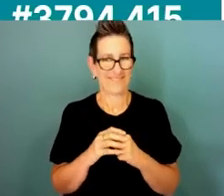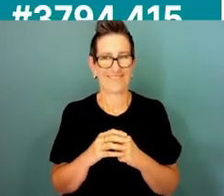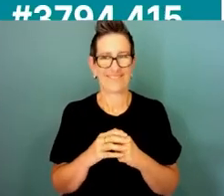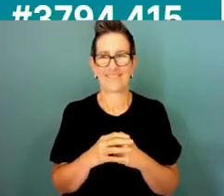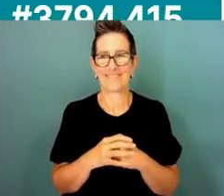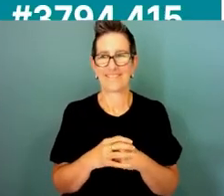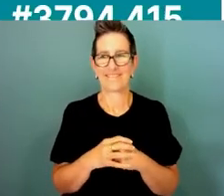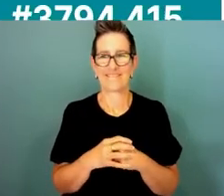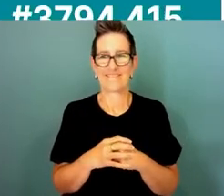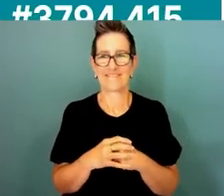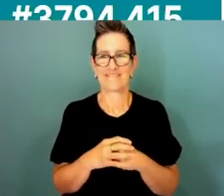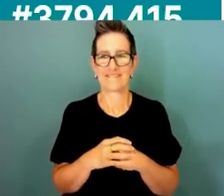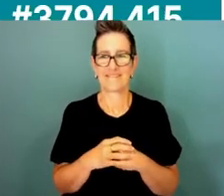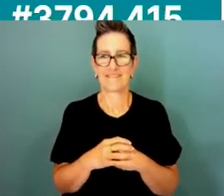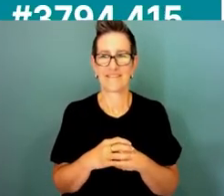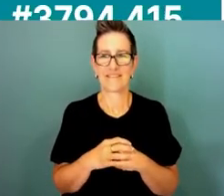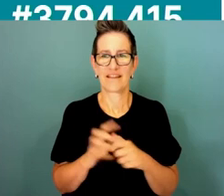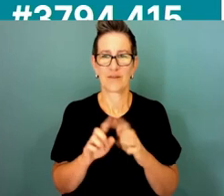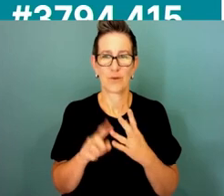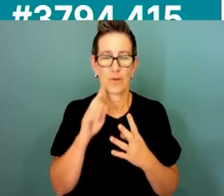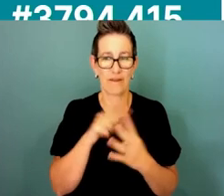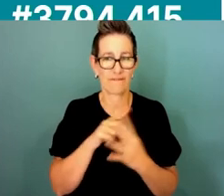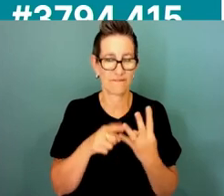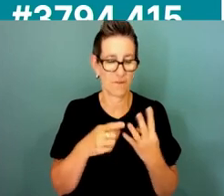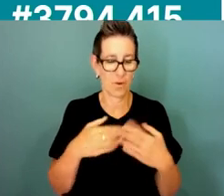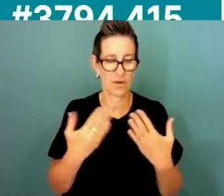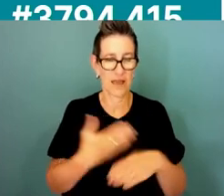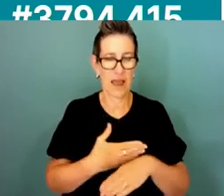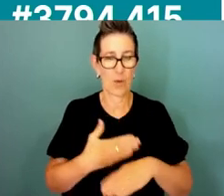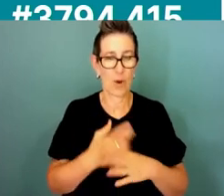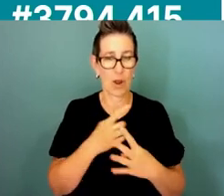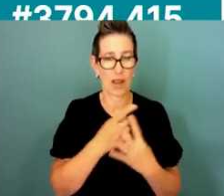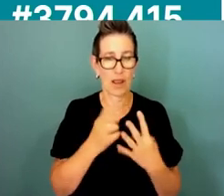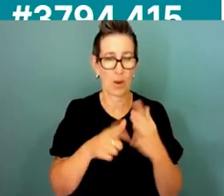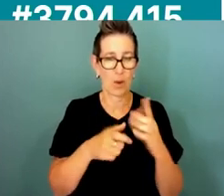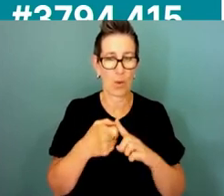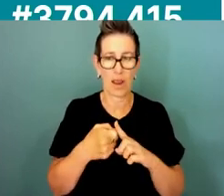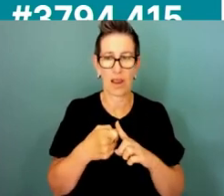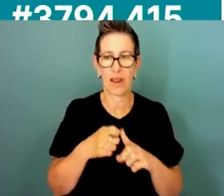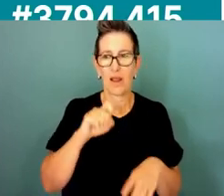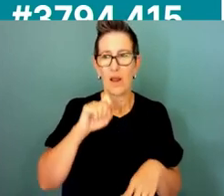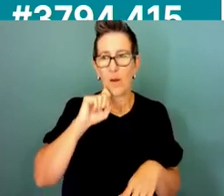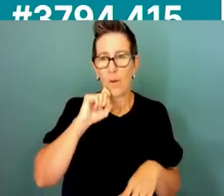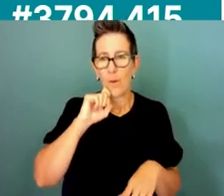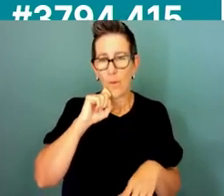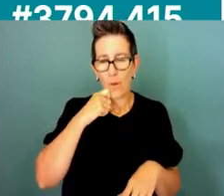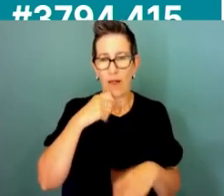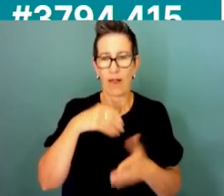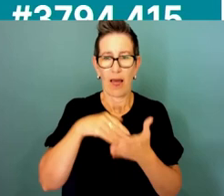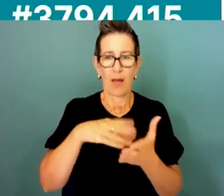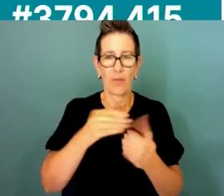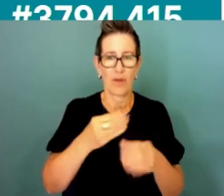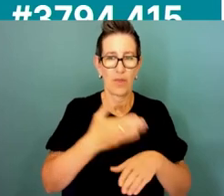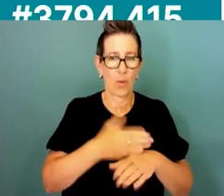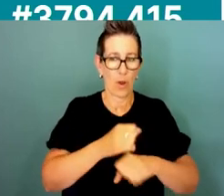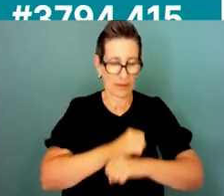four-day working week contribute to workspace that says workspace diversity efficiencies and